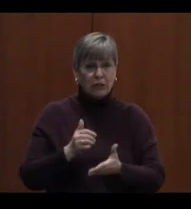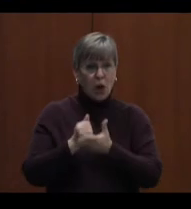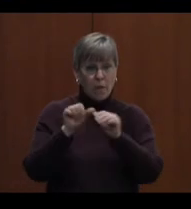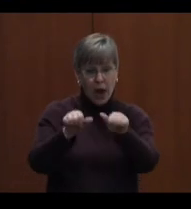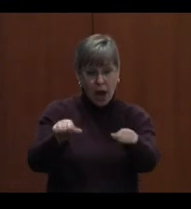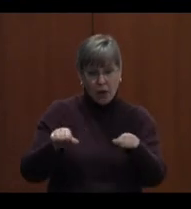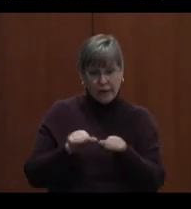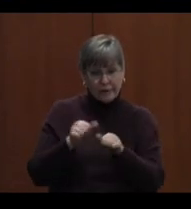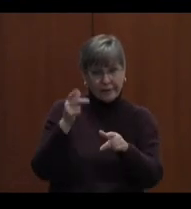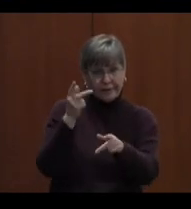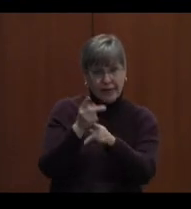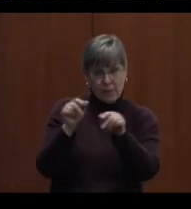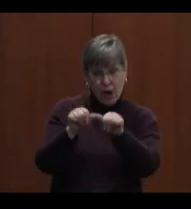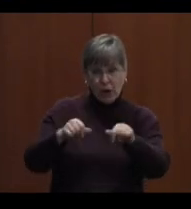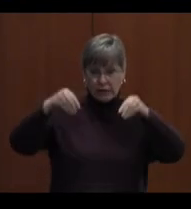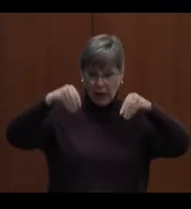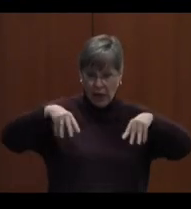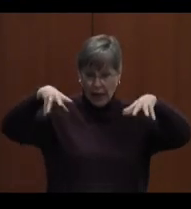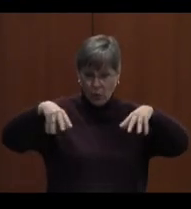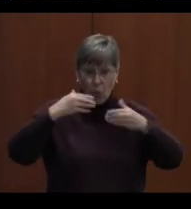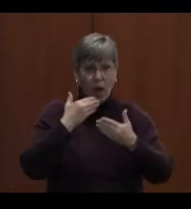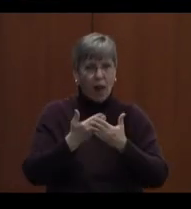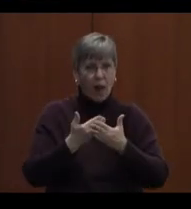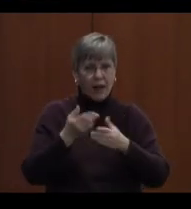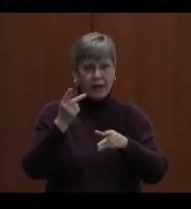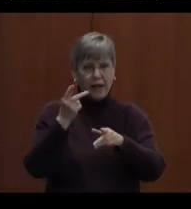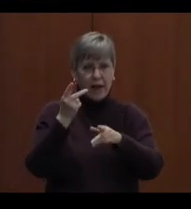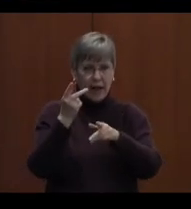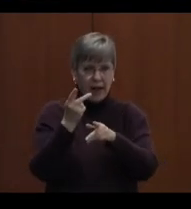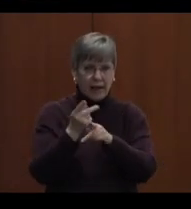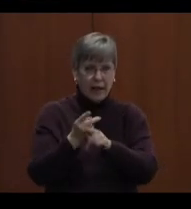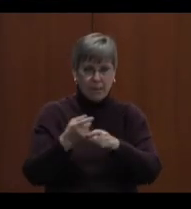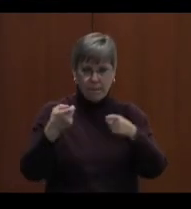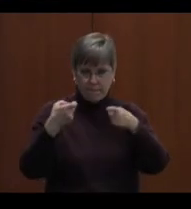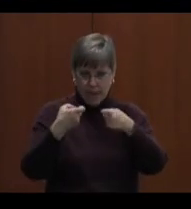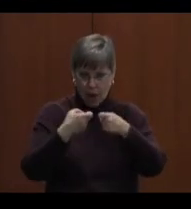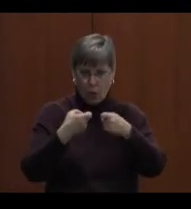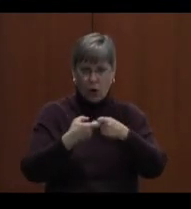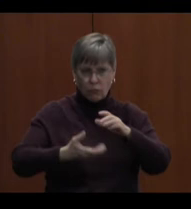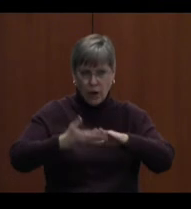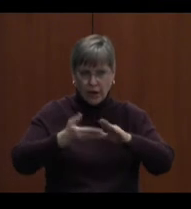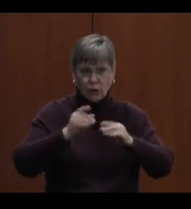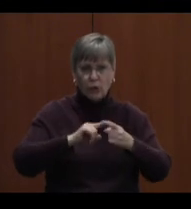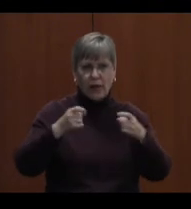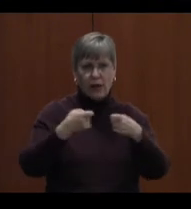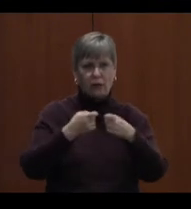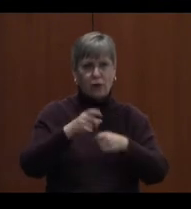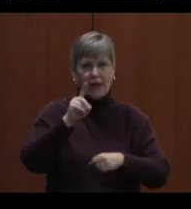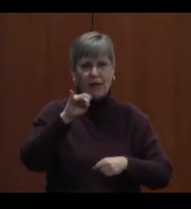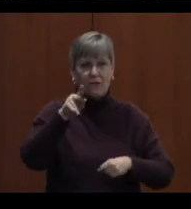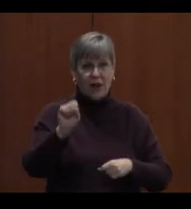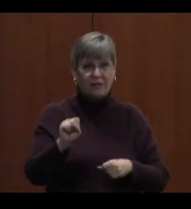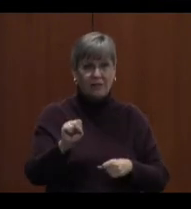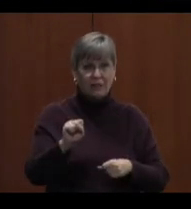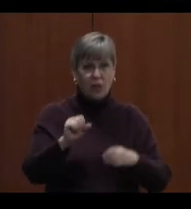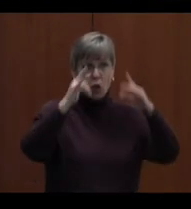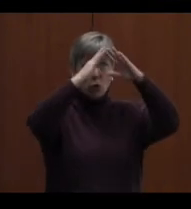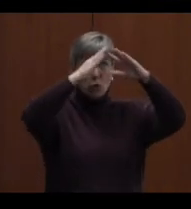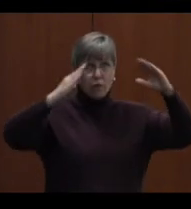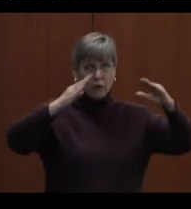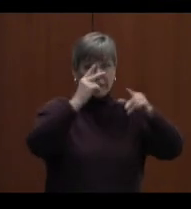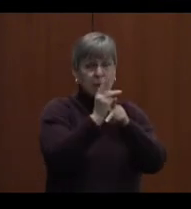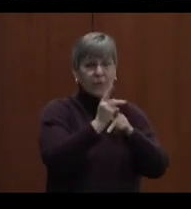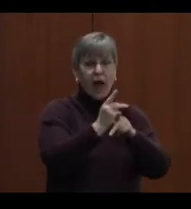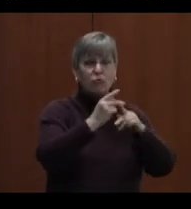keep areas well lit and they keep power flowing to your electronic devices. So roofers keep the rain and snow